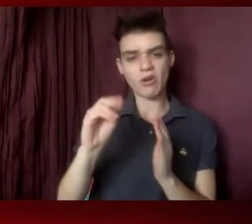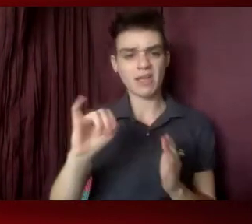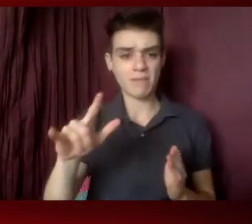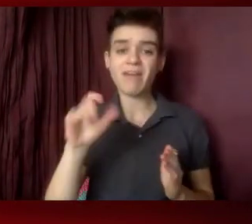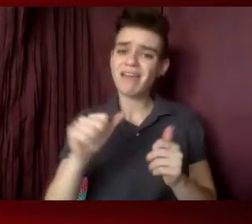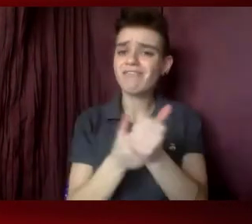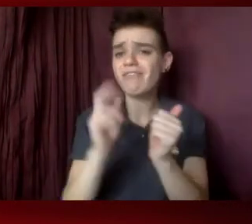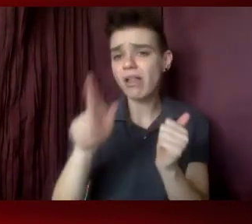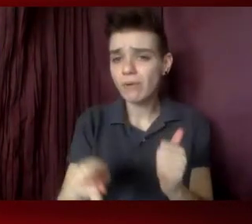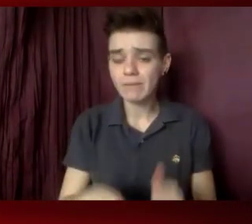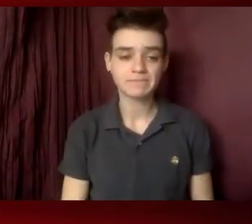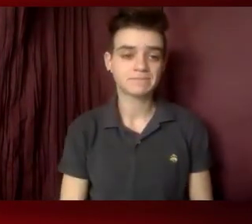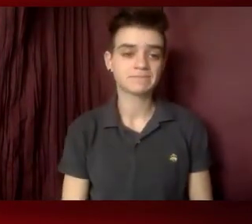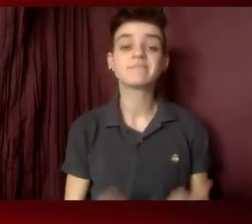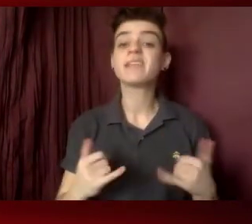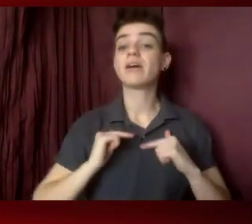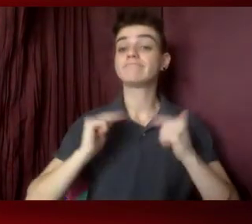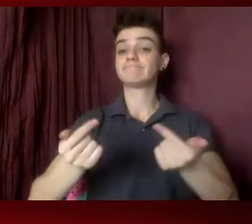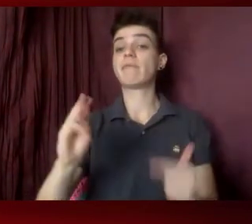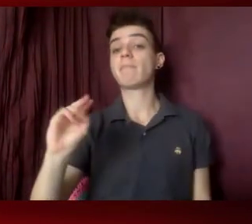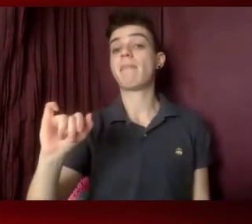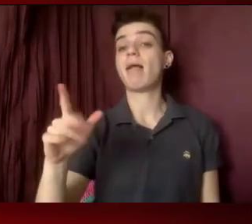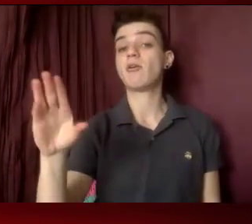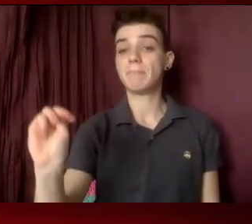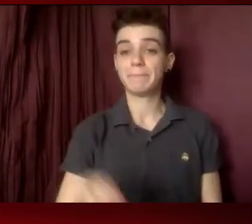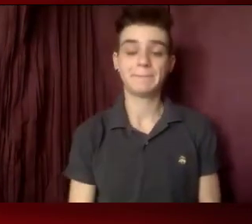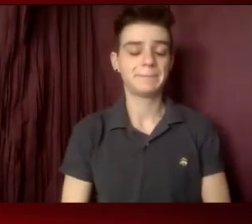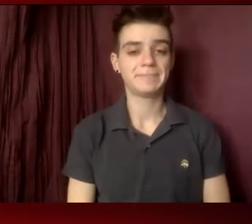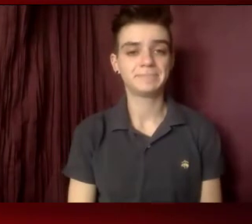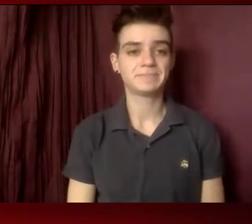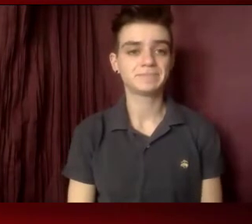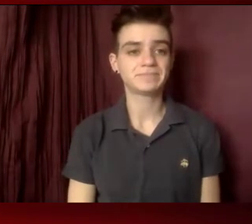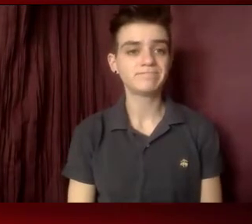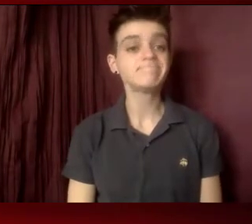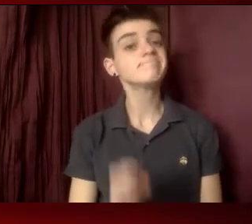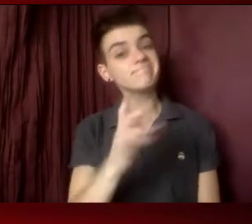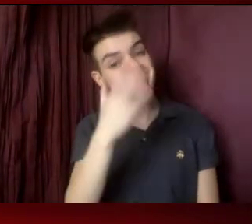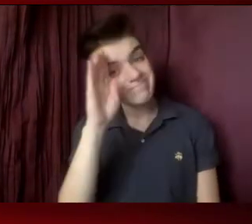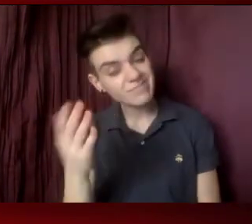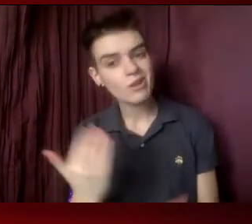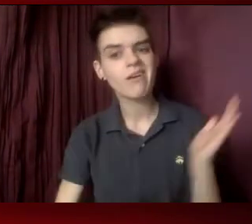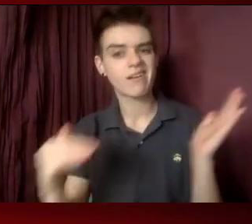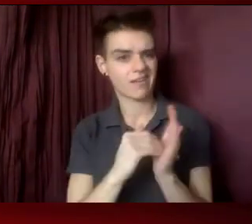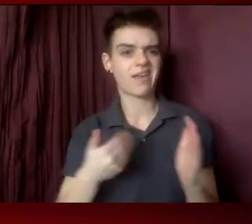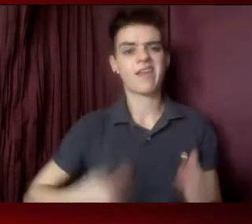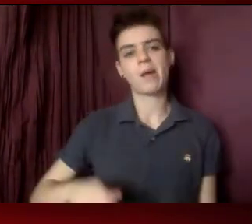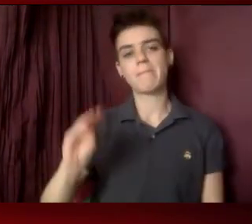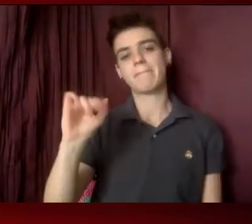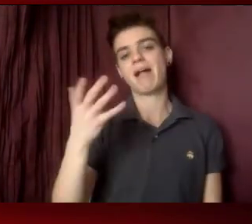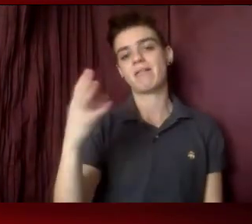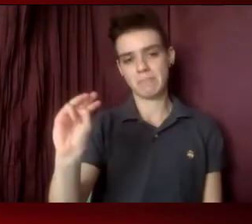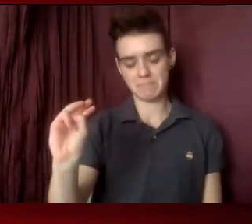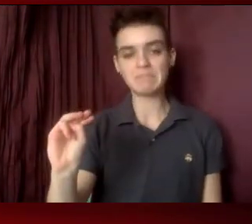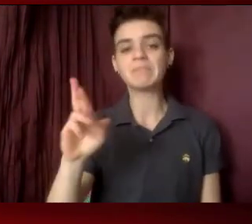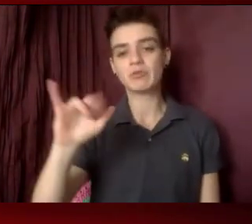communications. So I'll turn it over to Malcolm now. So, hi. Once again, I'm Malcolm Reed from Thrive SS. I'm also the